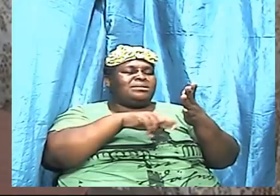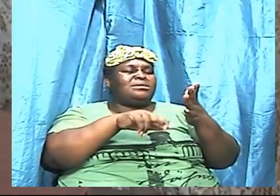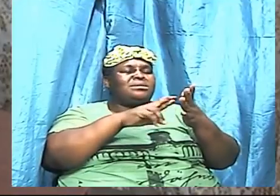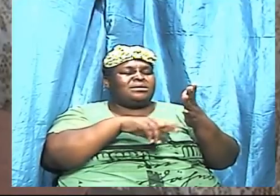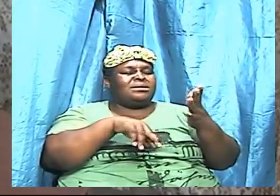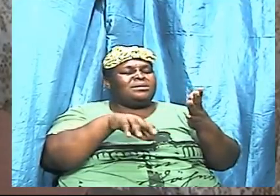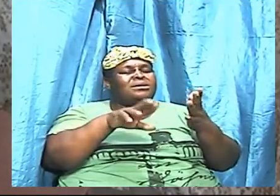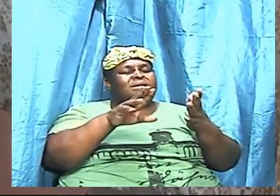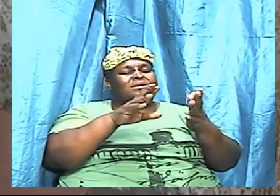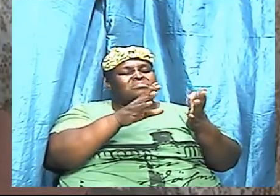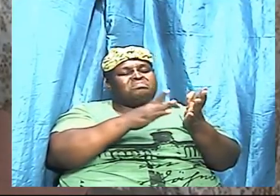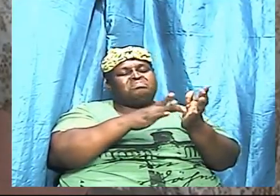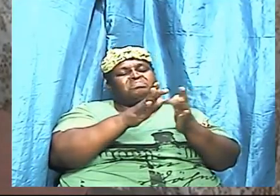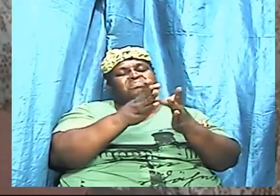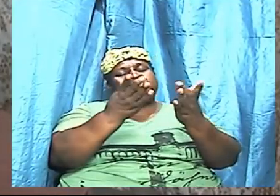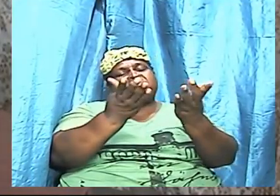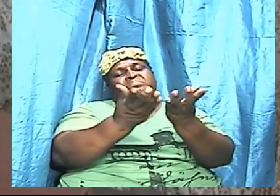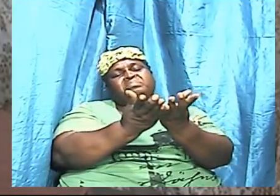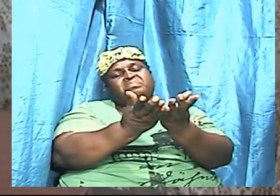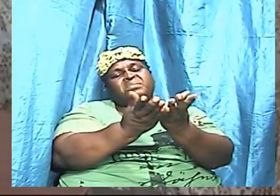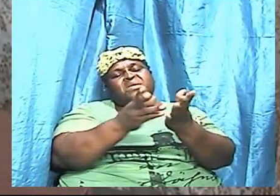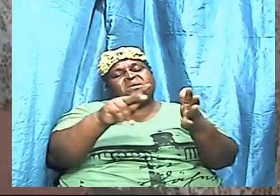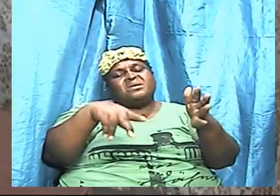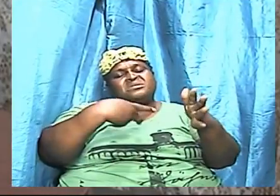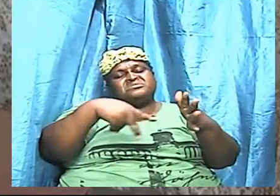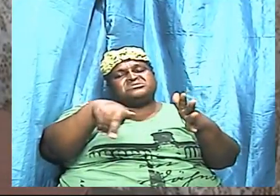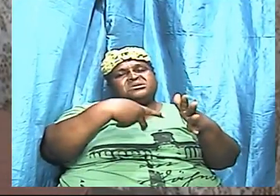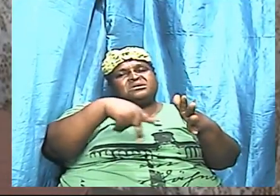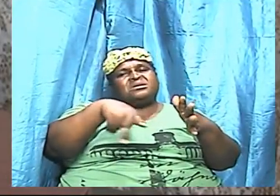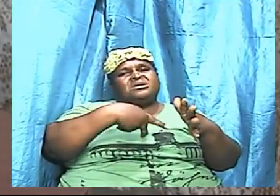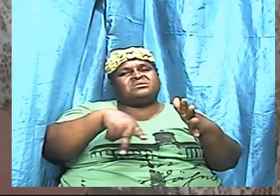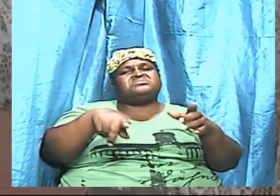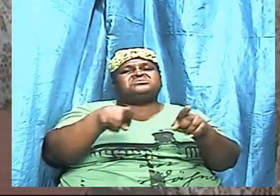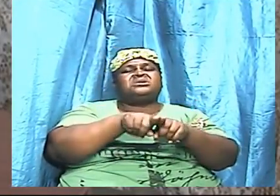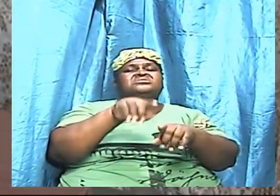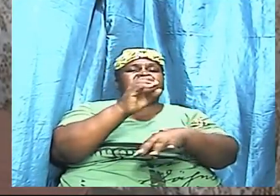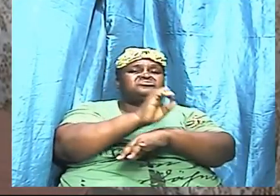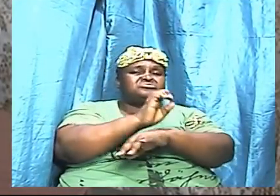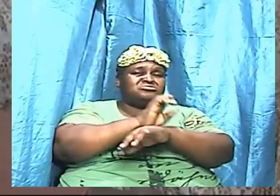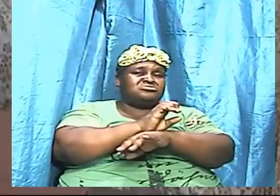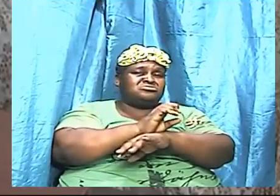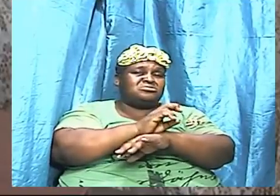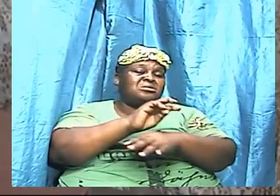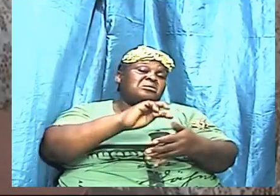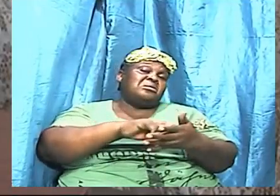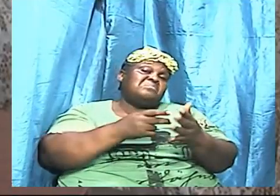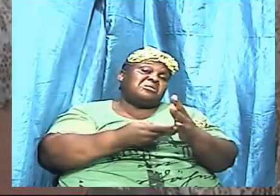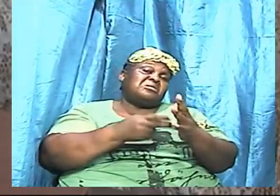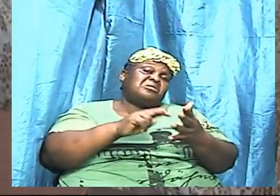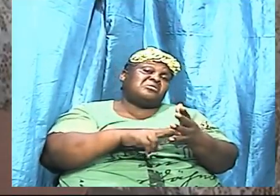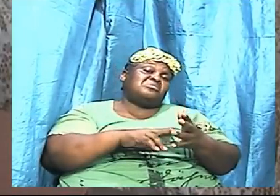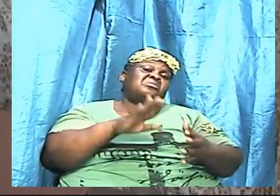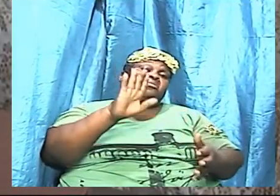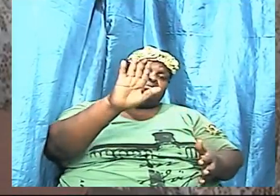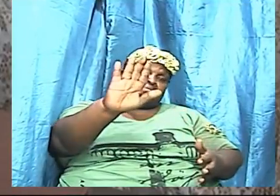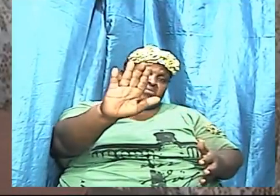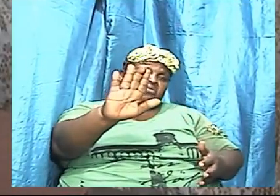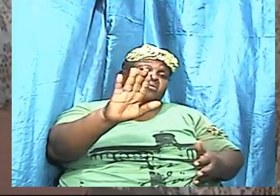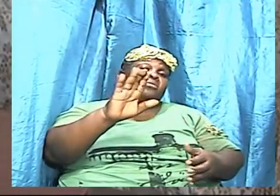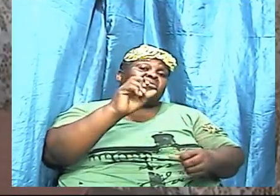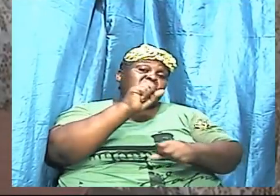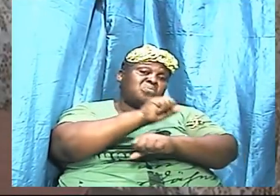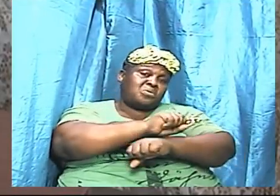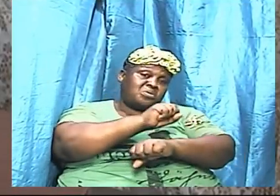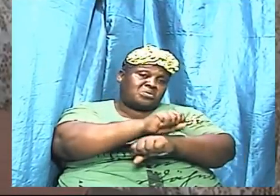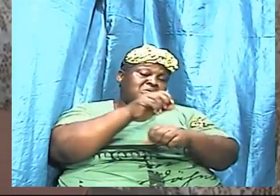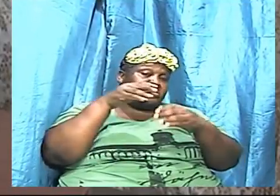of the psalms as a church it means that we are going to work it